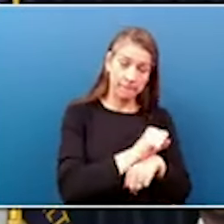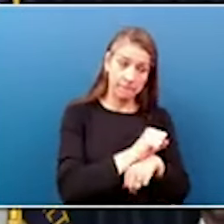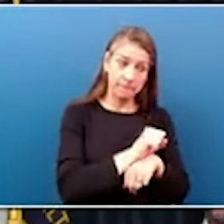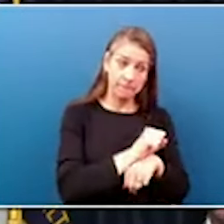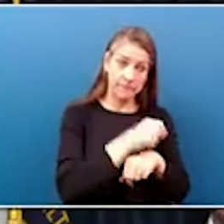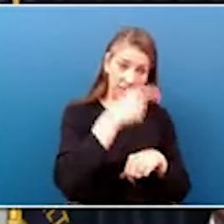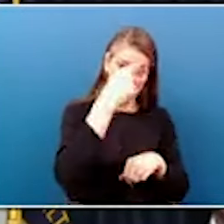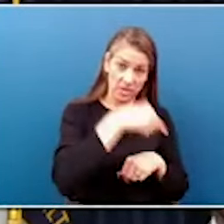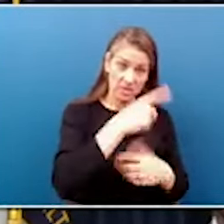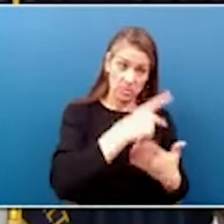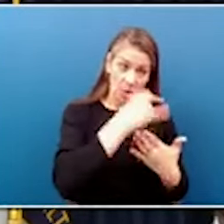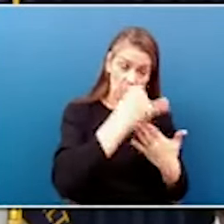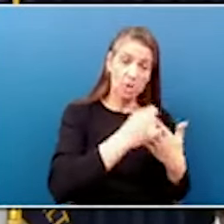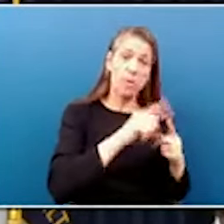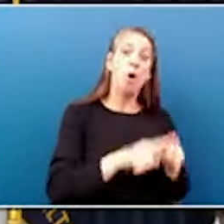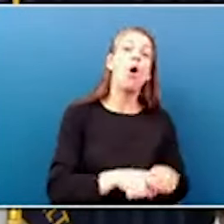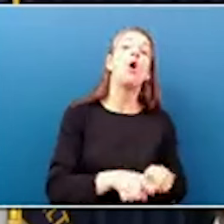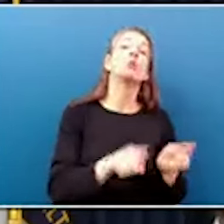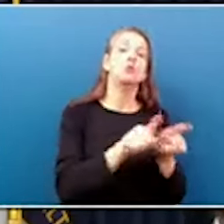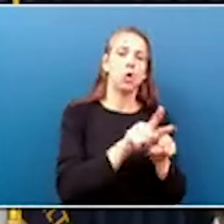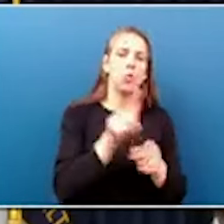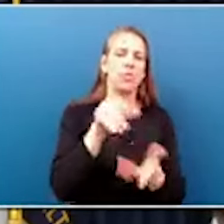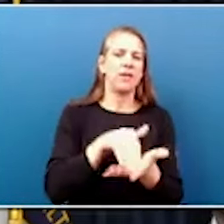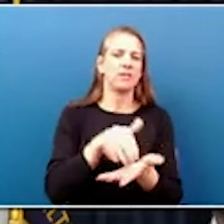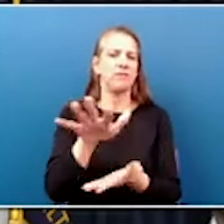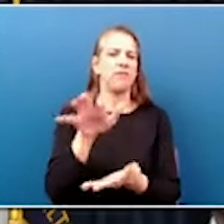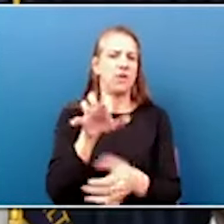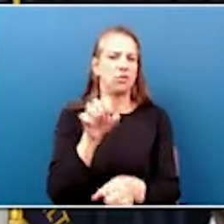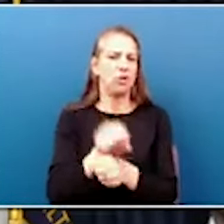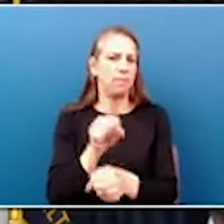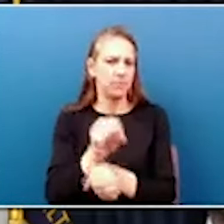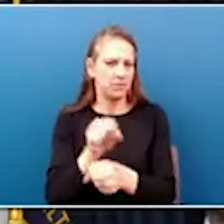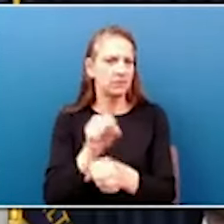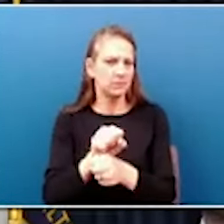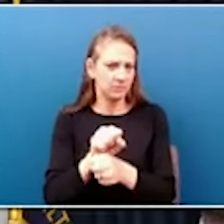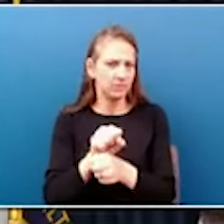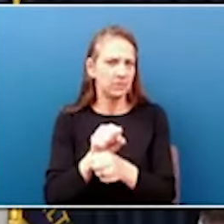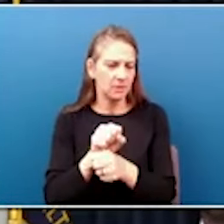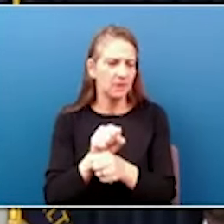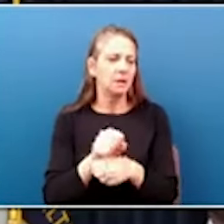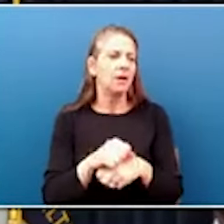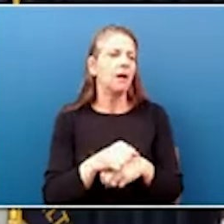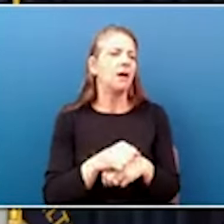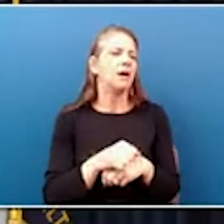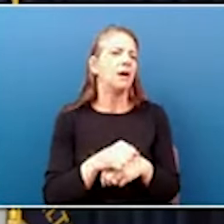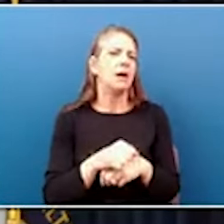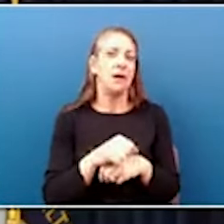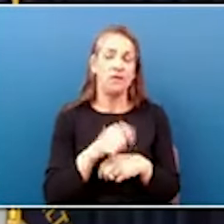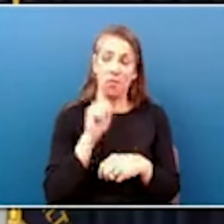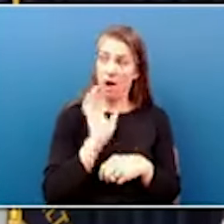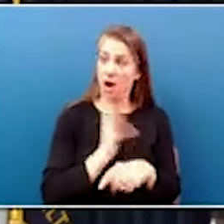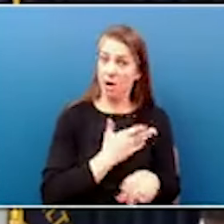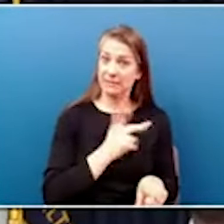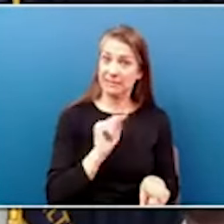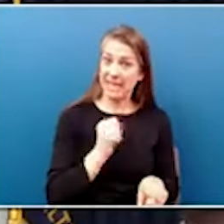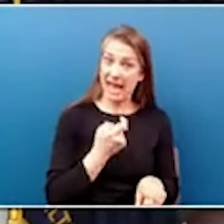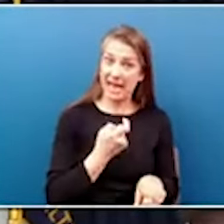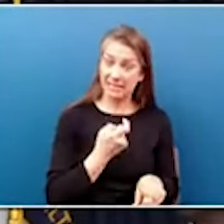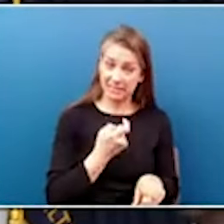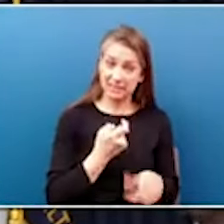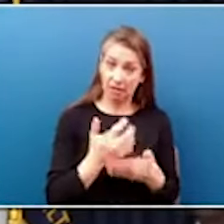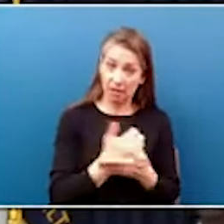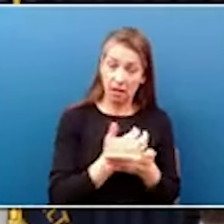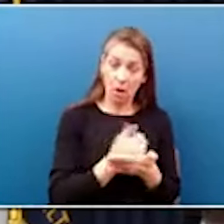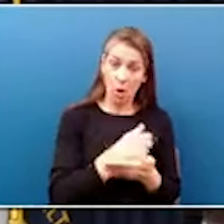running, but on the 1500 construction jobs and what it will do for our tax base. We're talking about a $1.3 billion